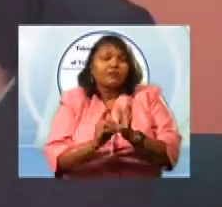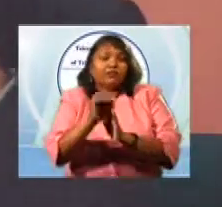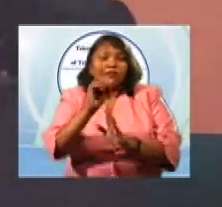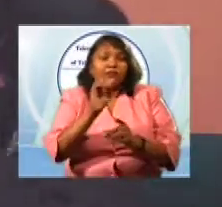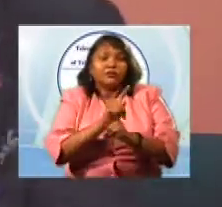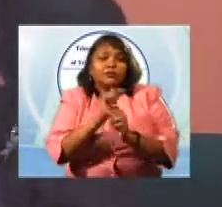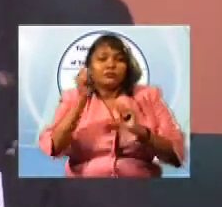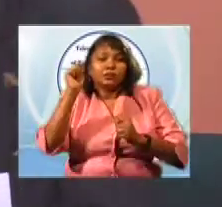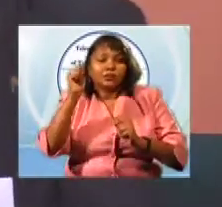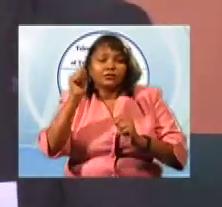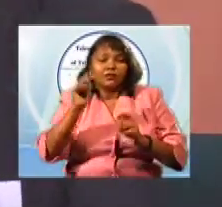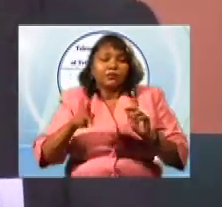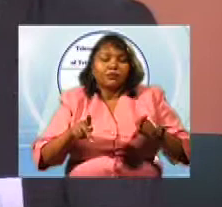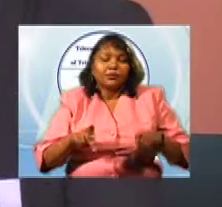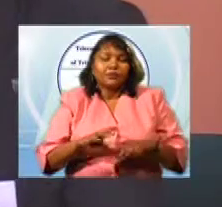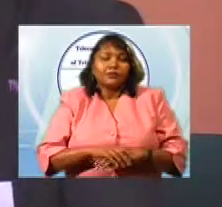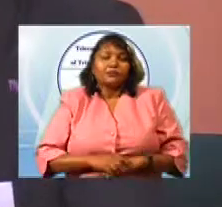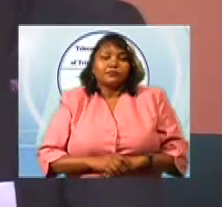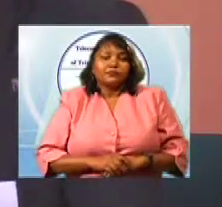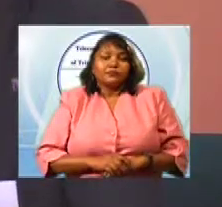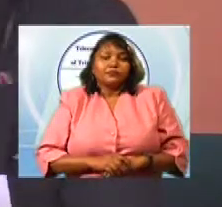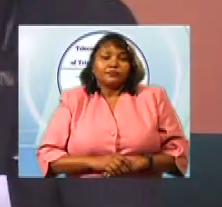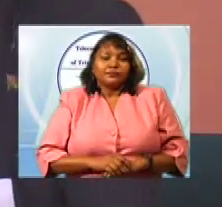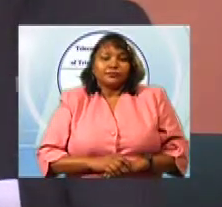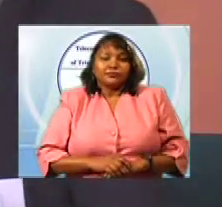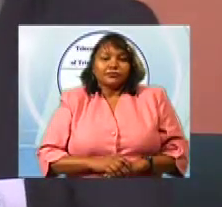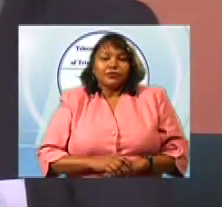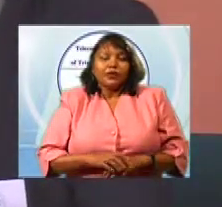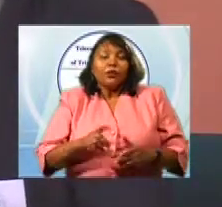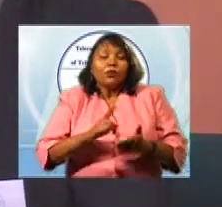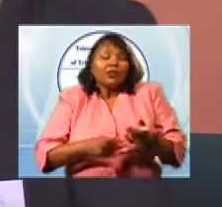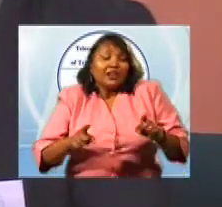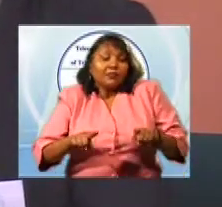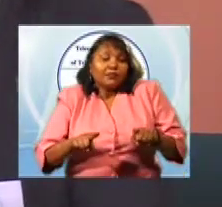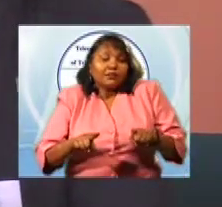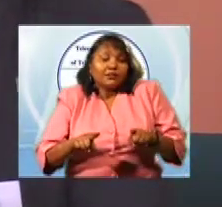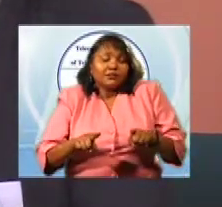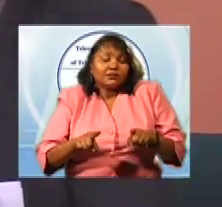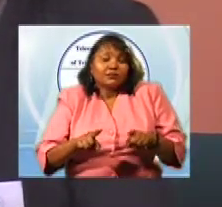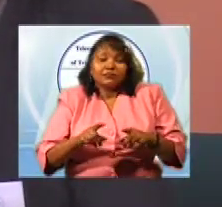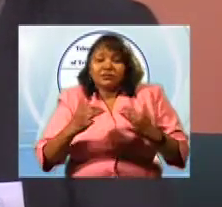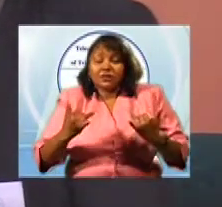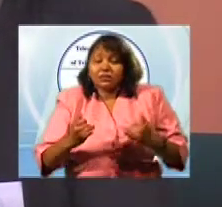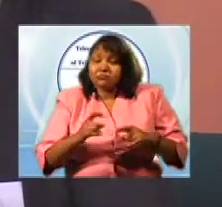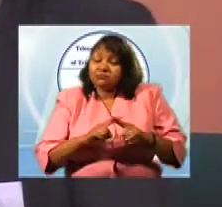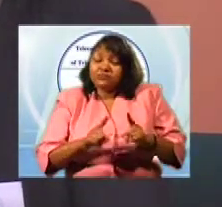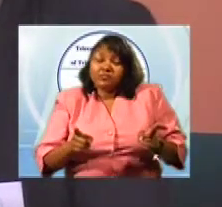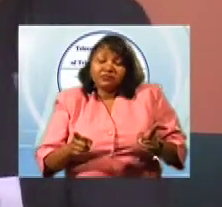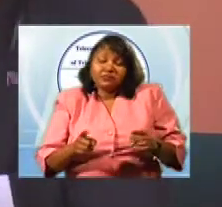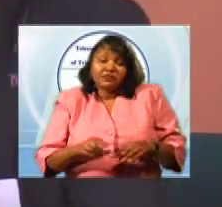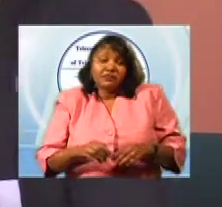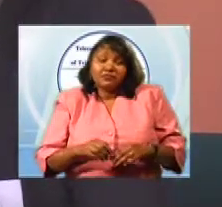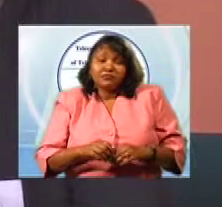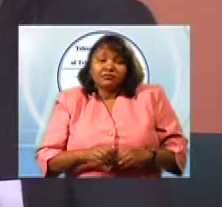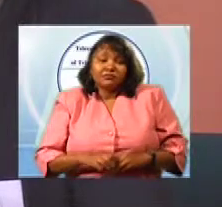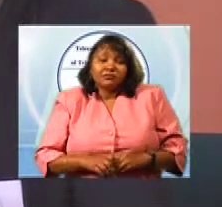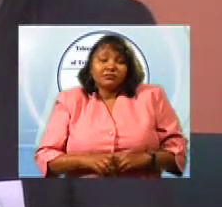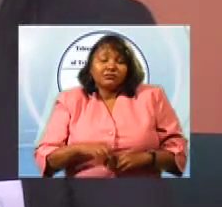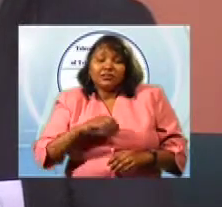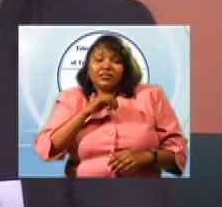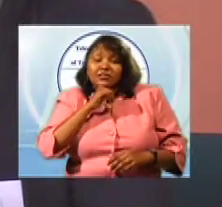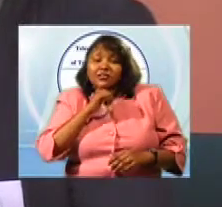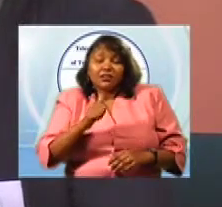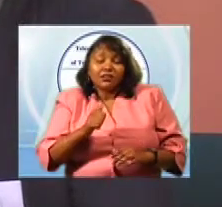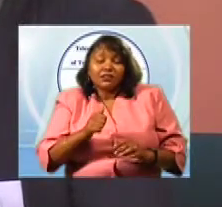out there that comprise their target audiences, what has happened to all of these many radio stations now. Why do they not